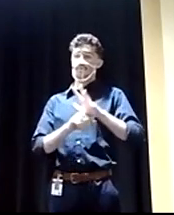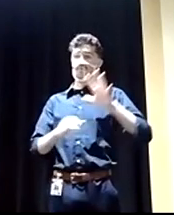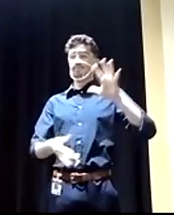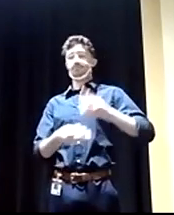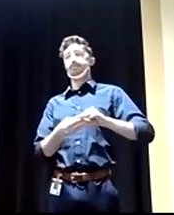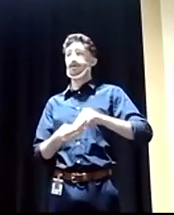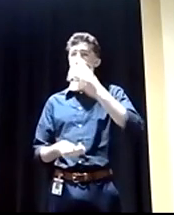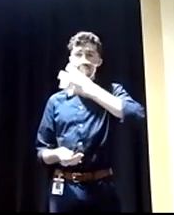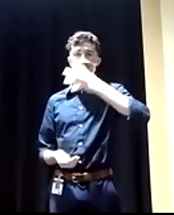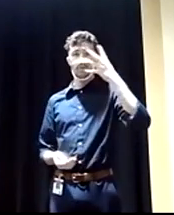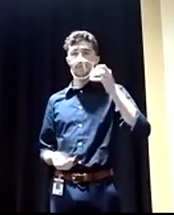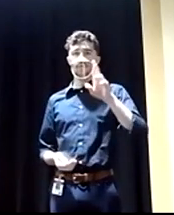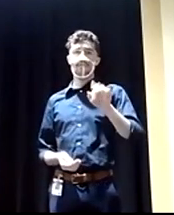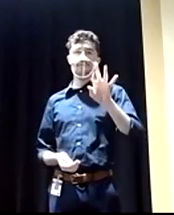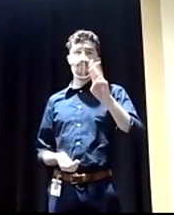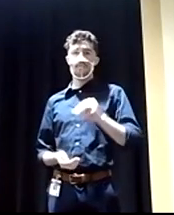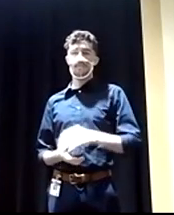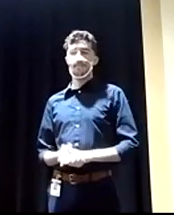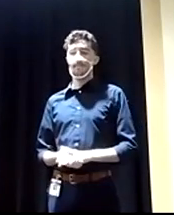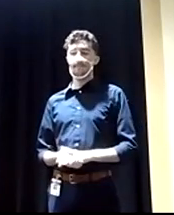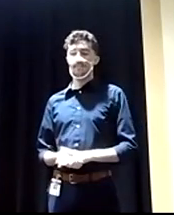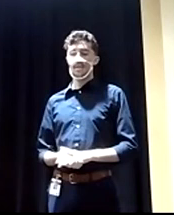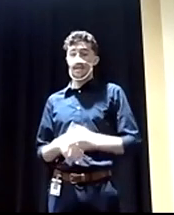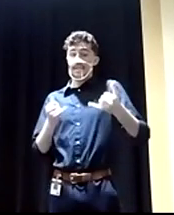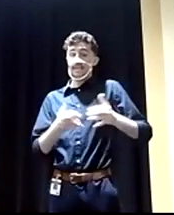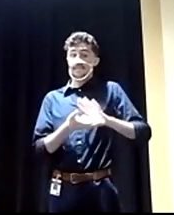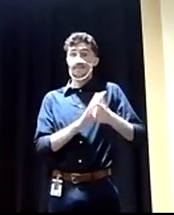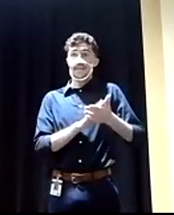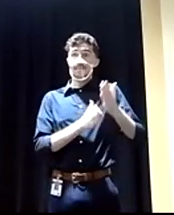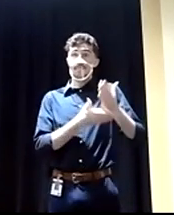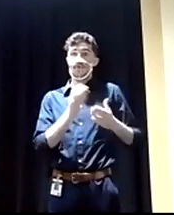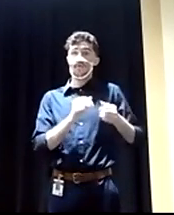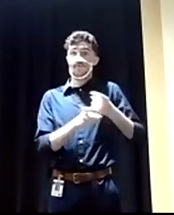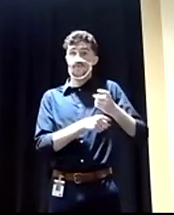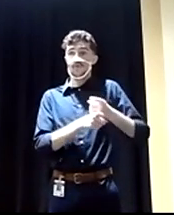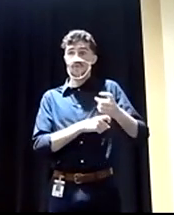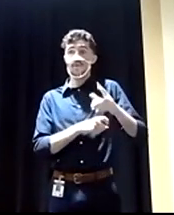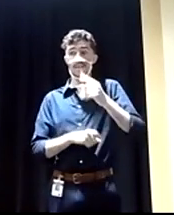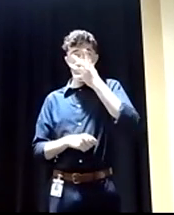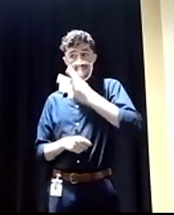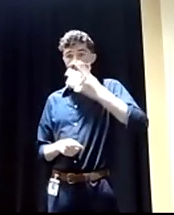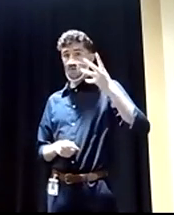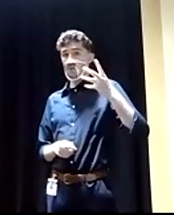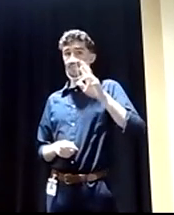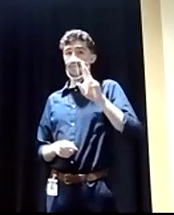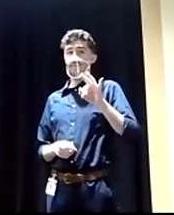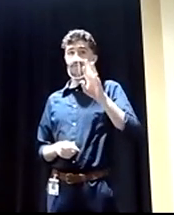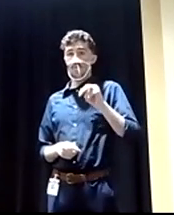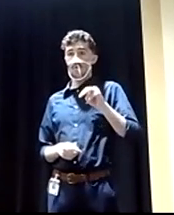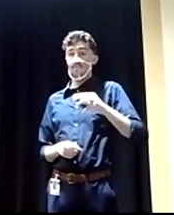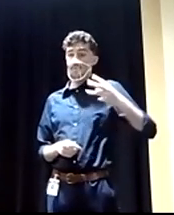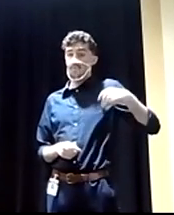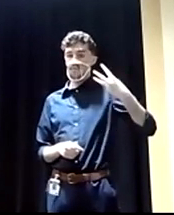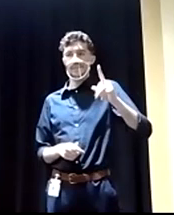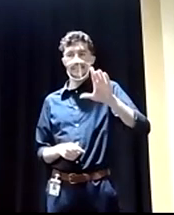You know infrastructure week became the butt of a joke. Immigration reform has been another issue that Washington has talked